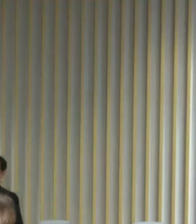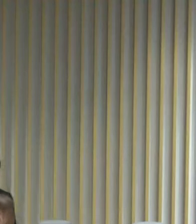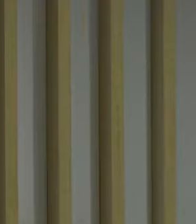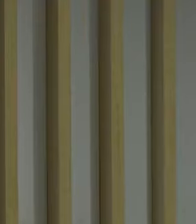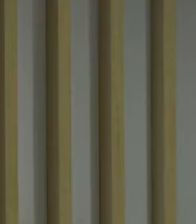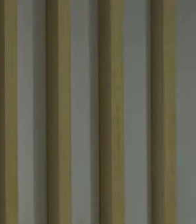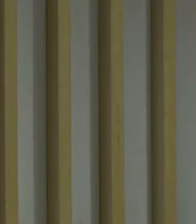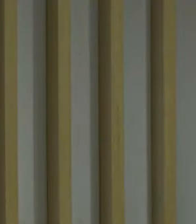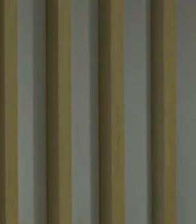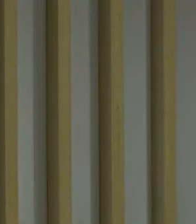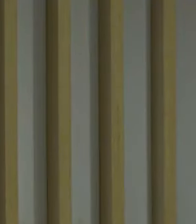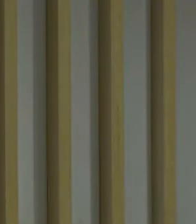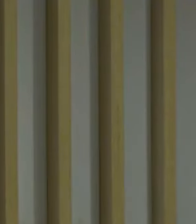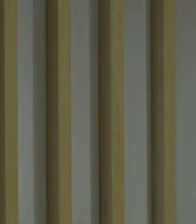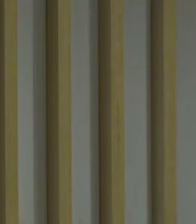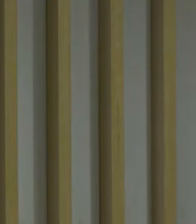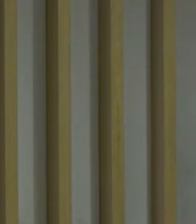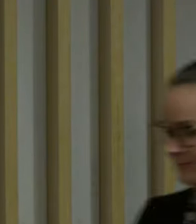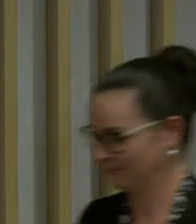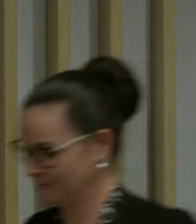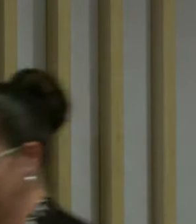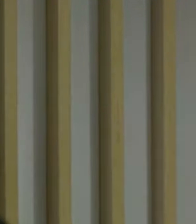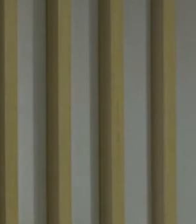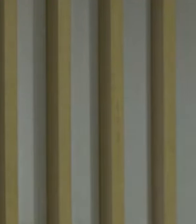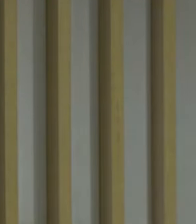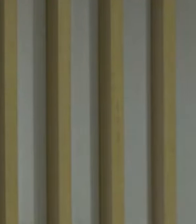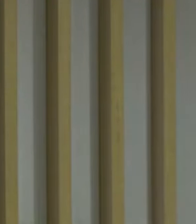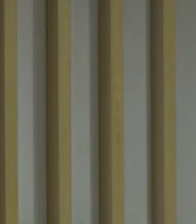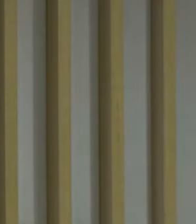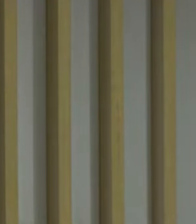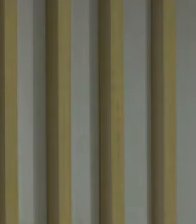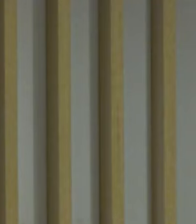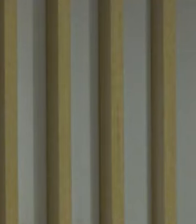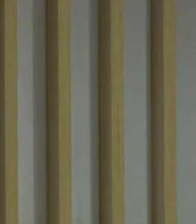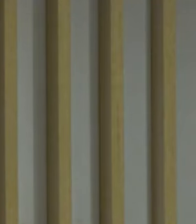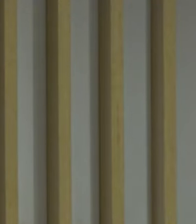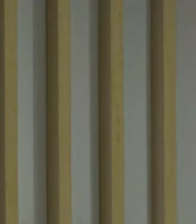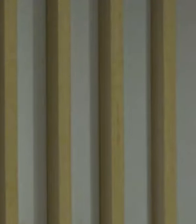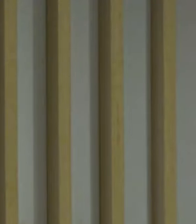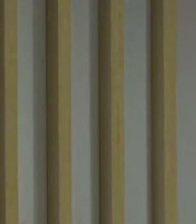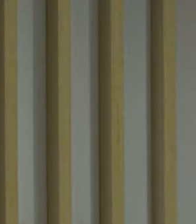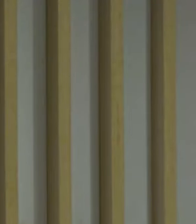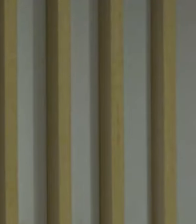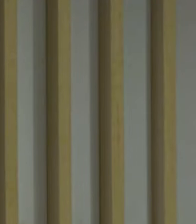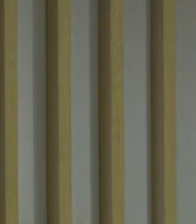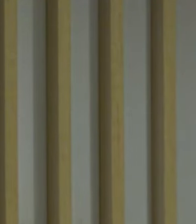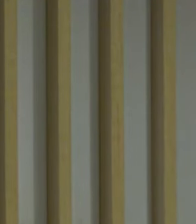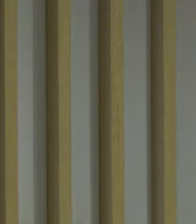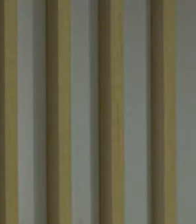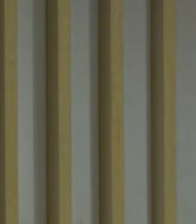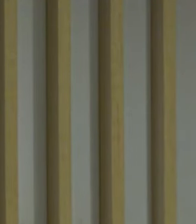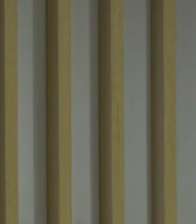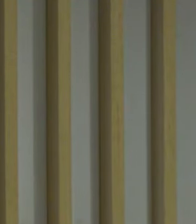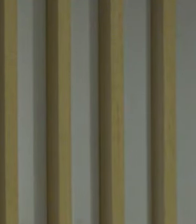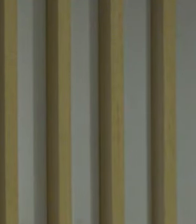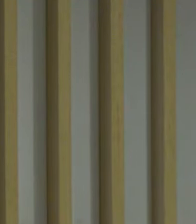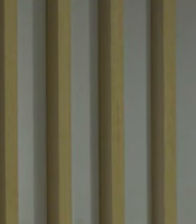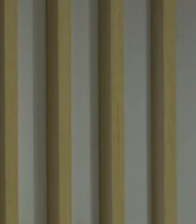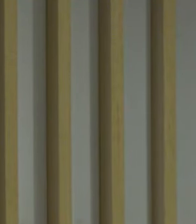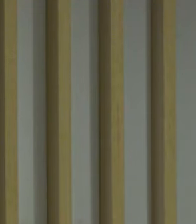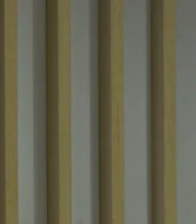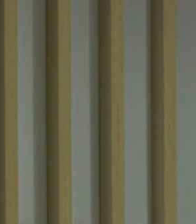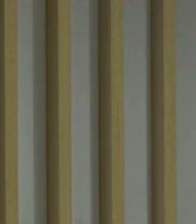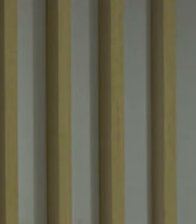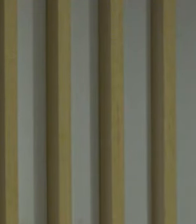All right. Yeah. I'd just like to know what, if any, changed from the original draft. Yeah.